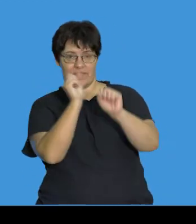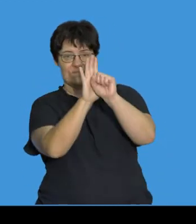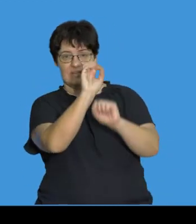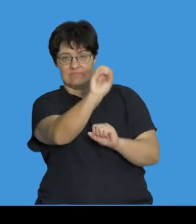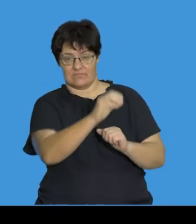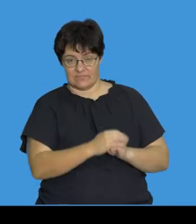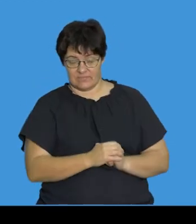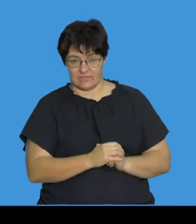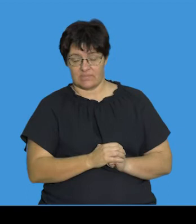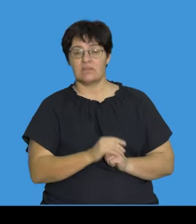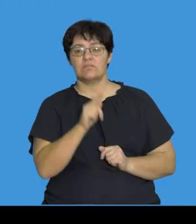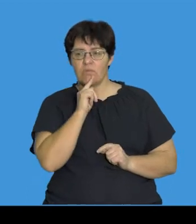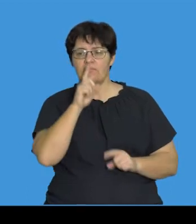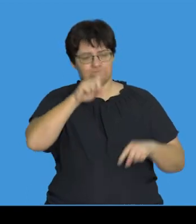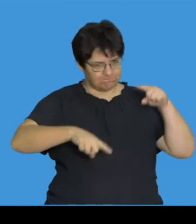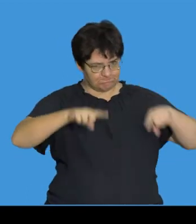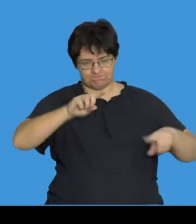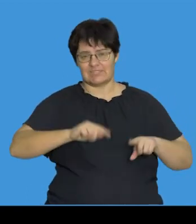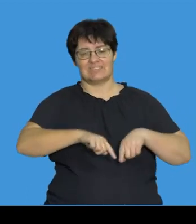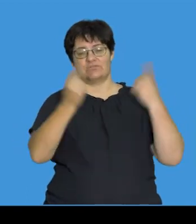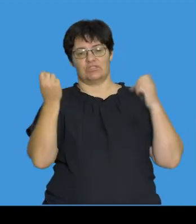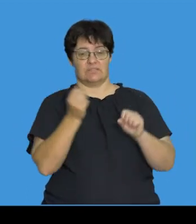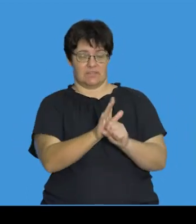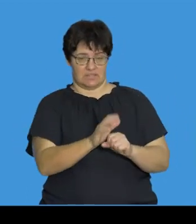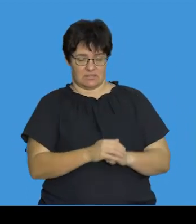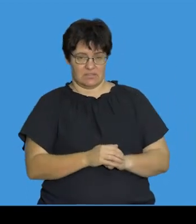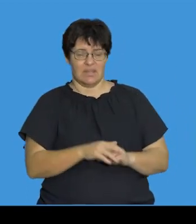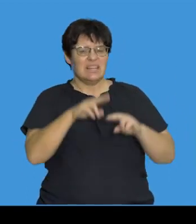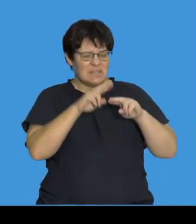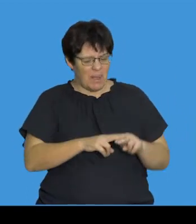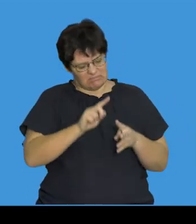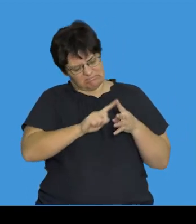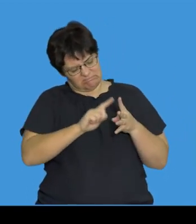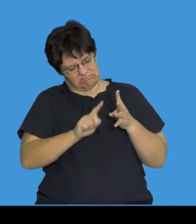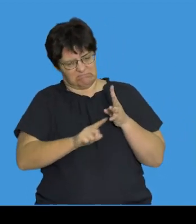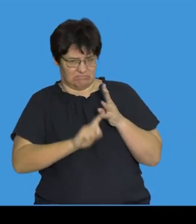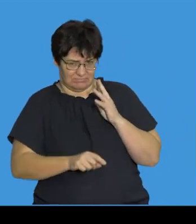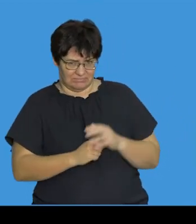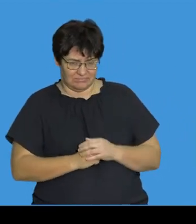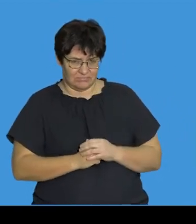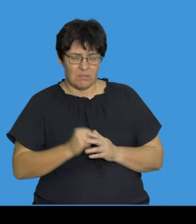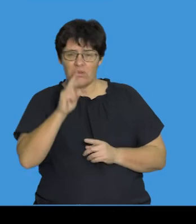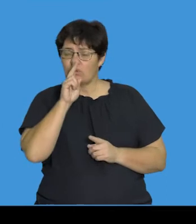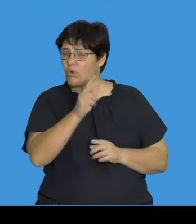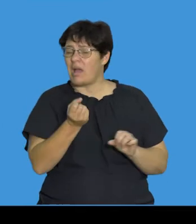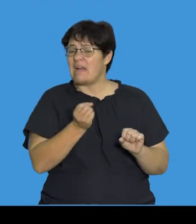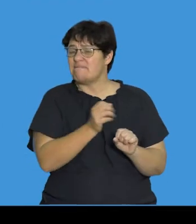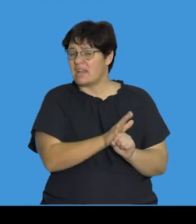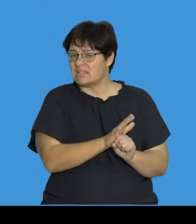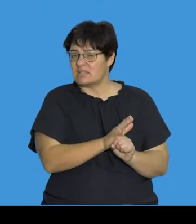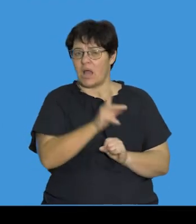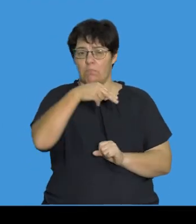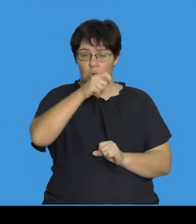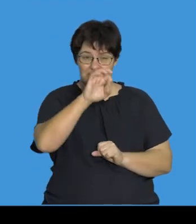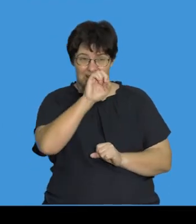very different and varied effects. This depends on several factors. One needs to look at the effect that it has on the